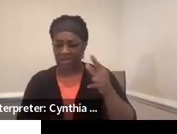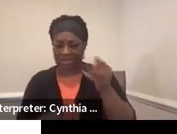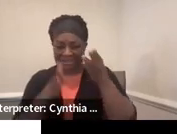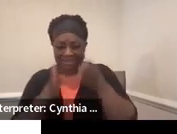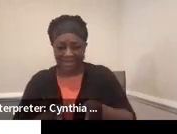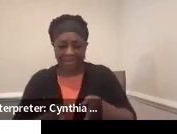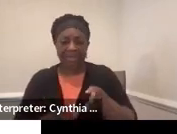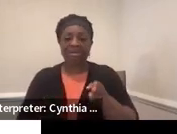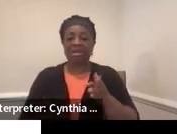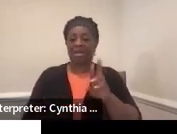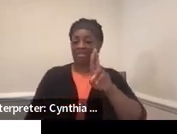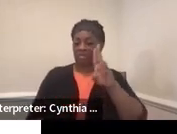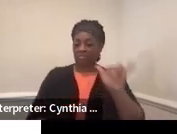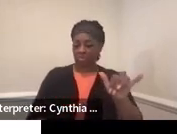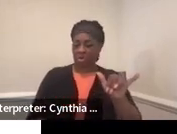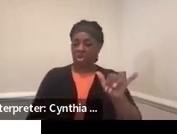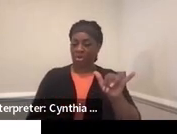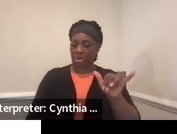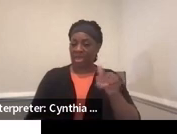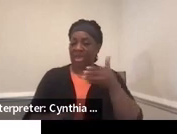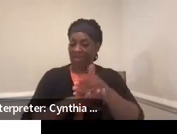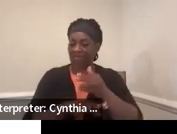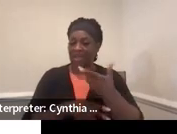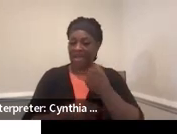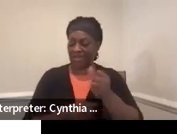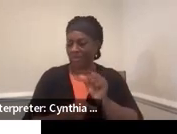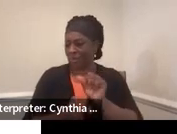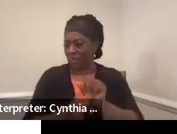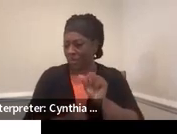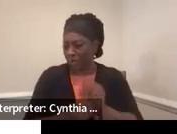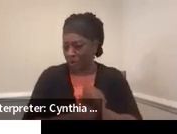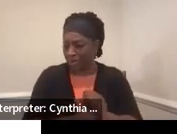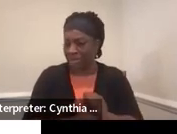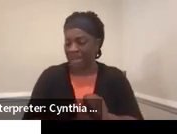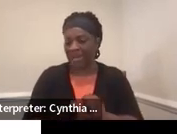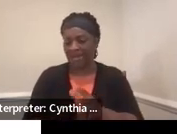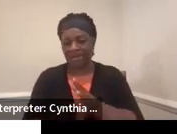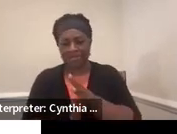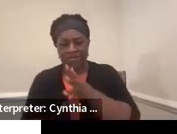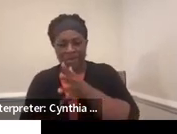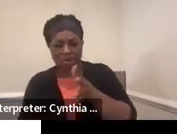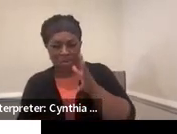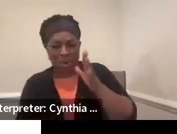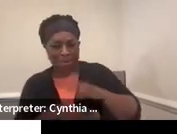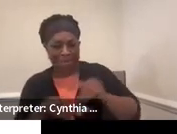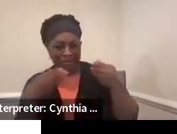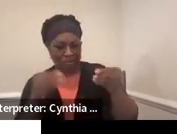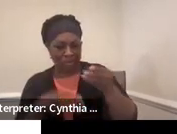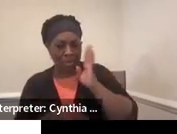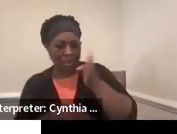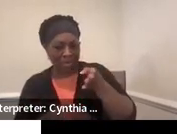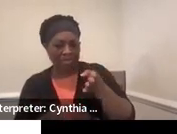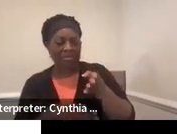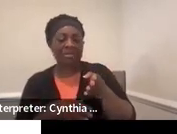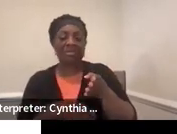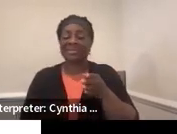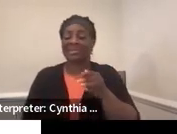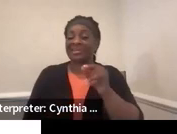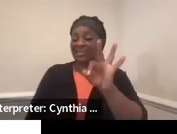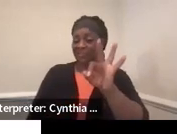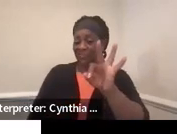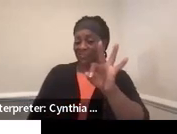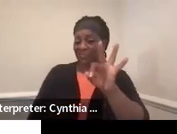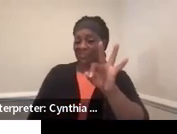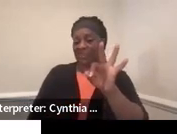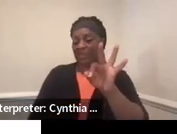So we're going to talk about what if the child wants to be something like